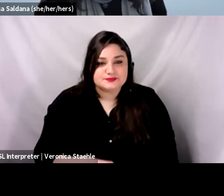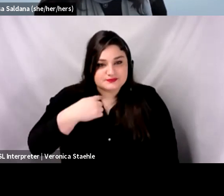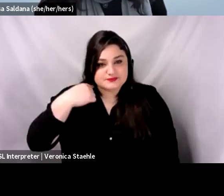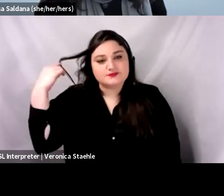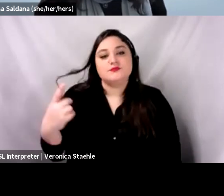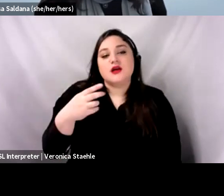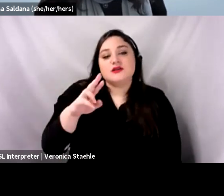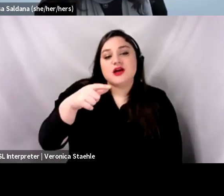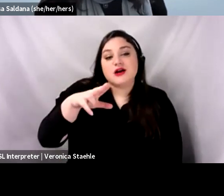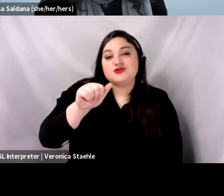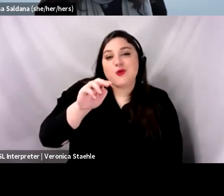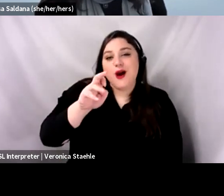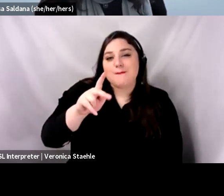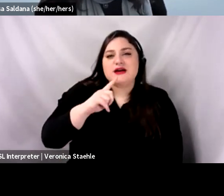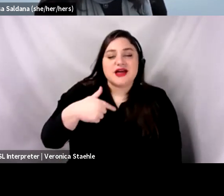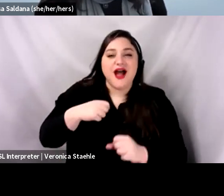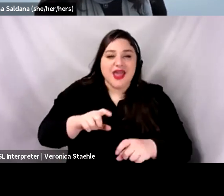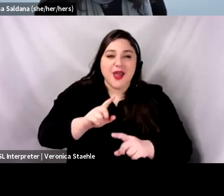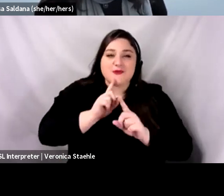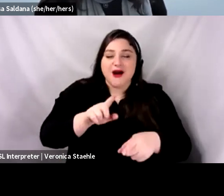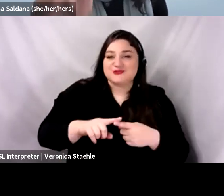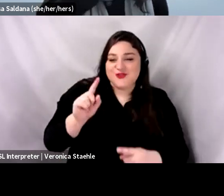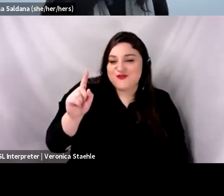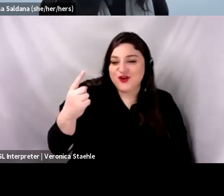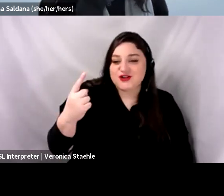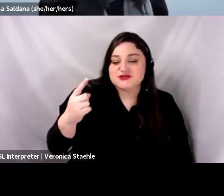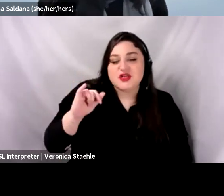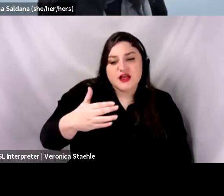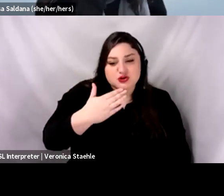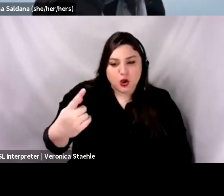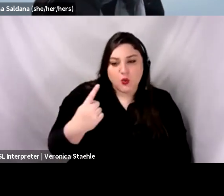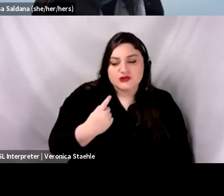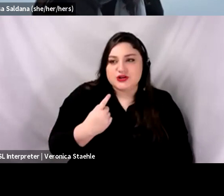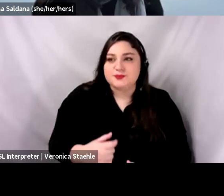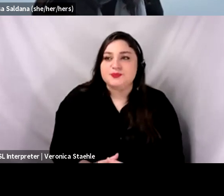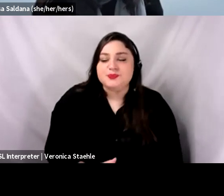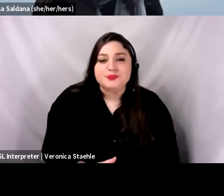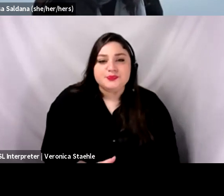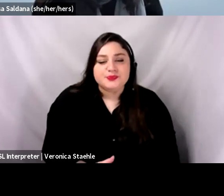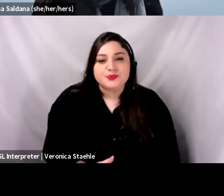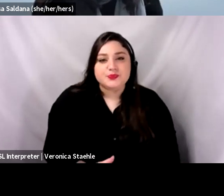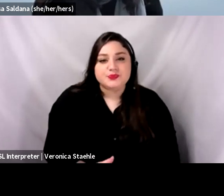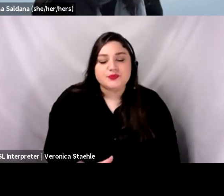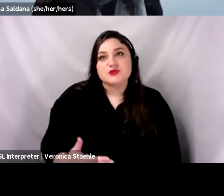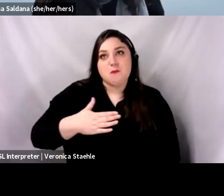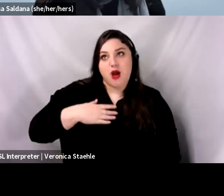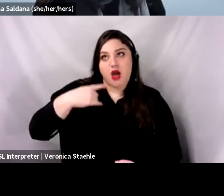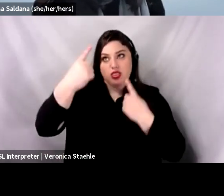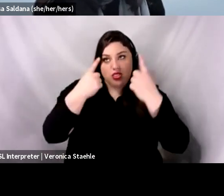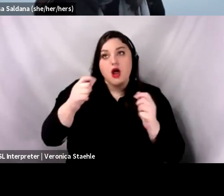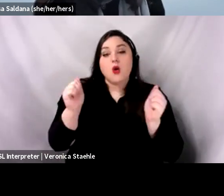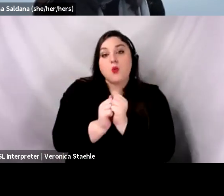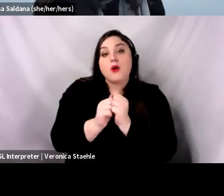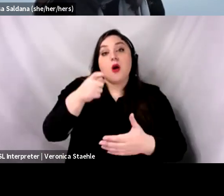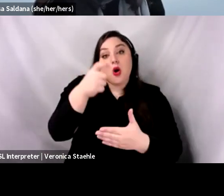and it's, it's a good question. And, uh, I, I, the way that I think about it, so cost effectiveness analysis,